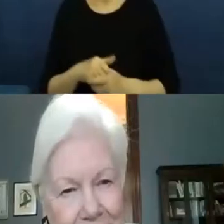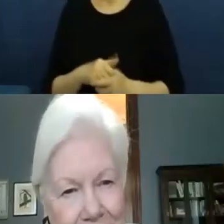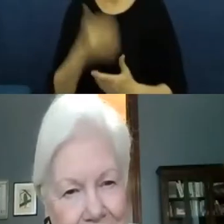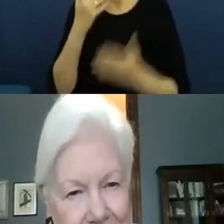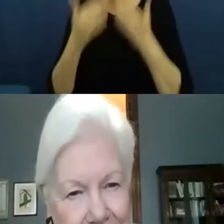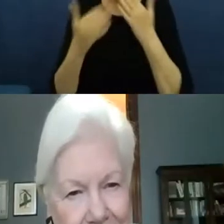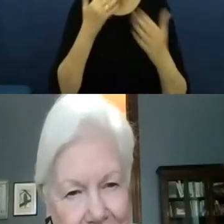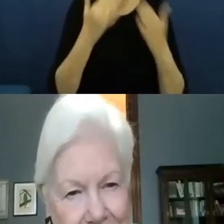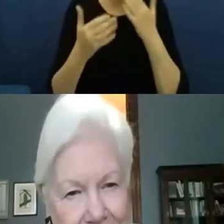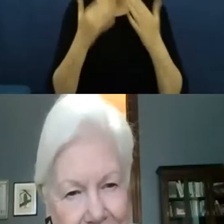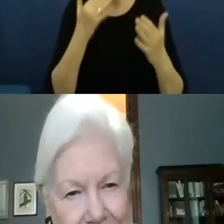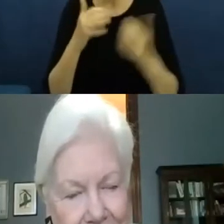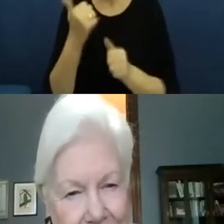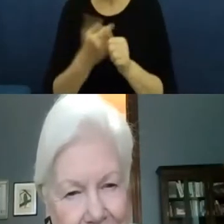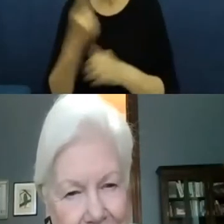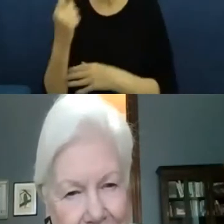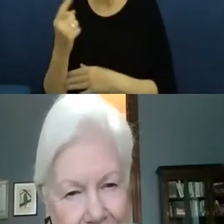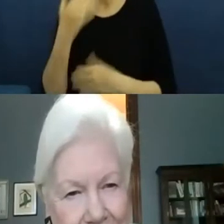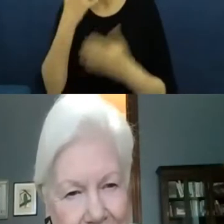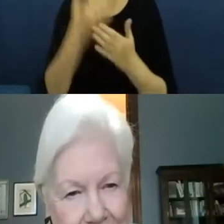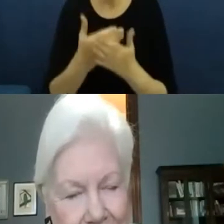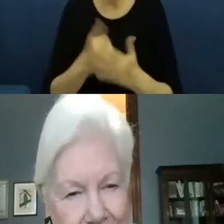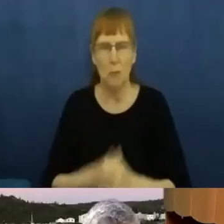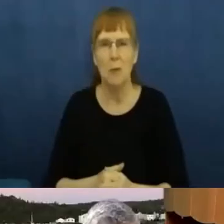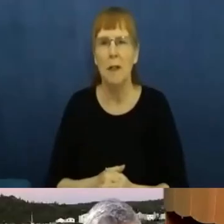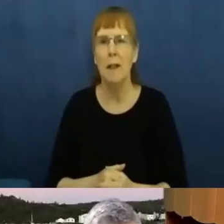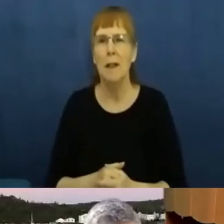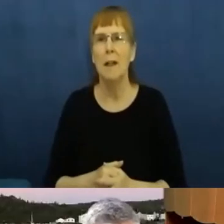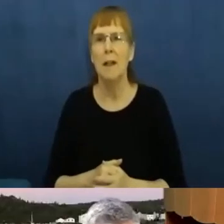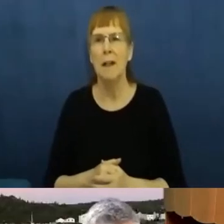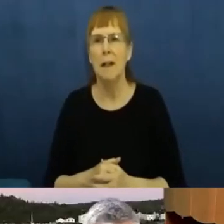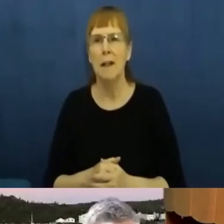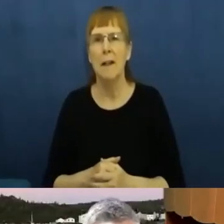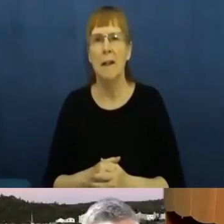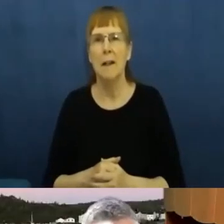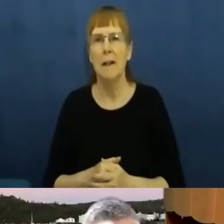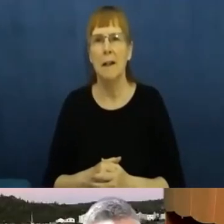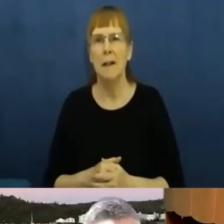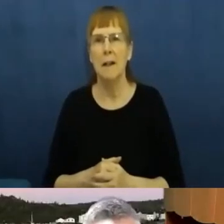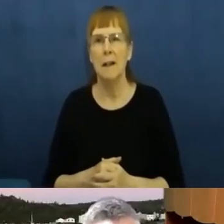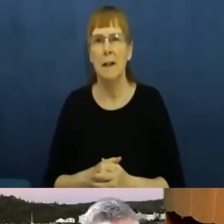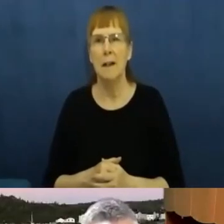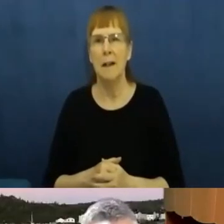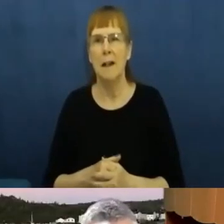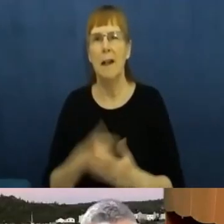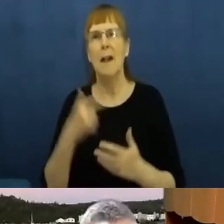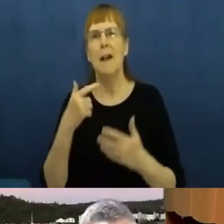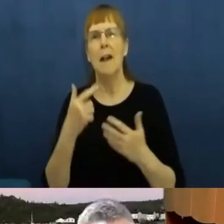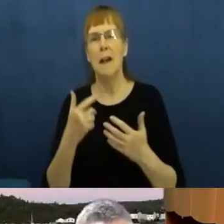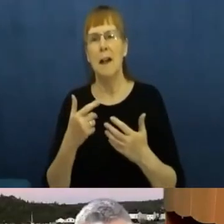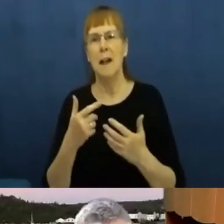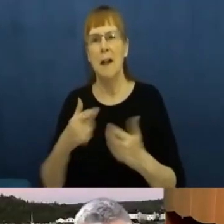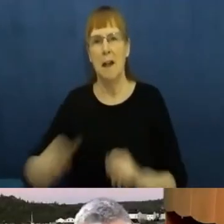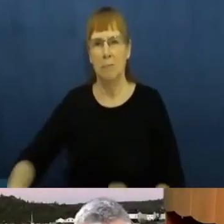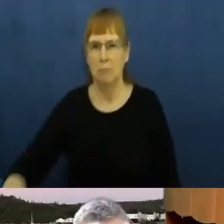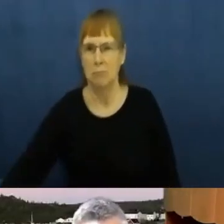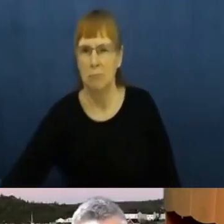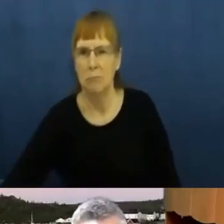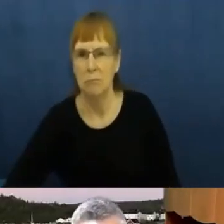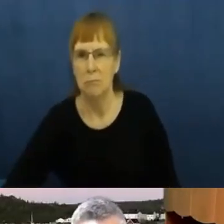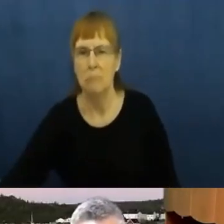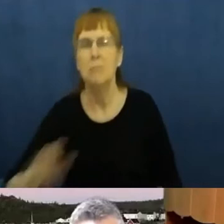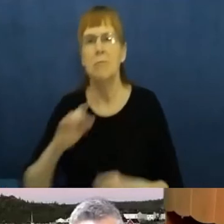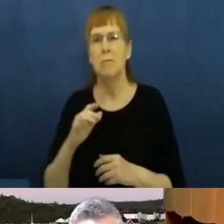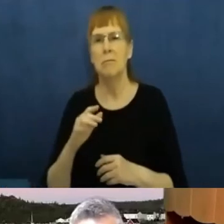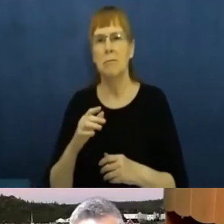Hello everyone. Welcome to this third session of emergence, which will focus on the COVID-19 implications for First